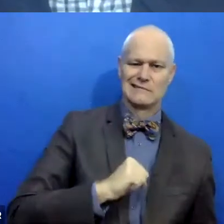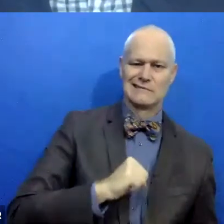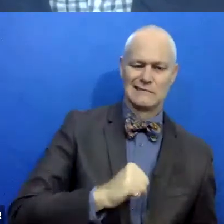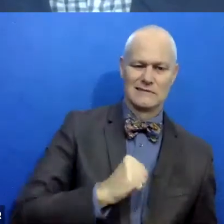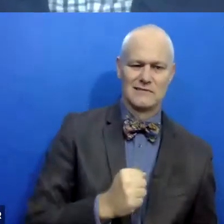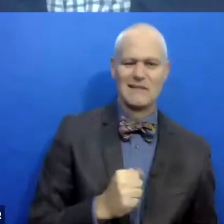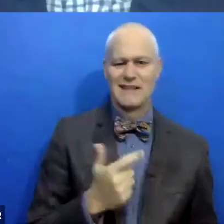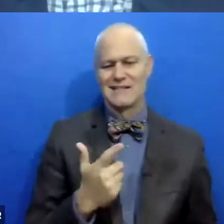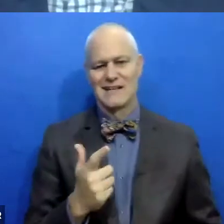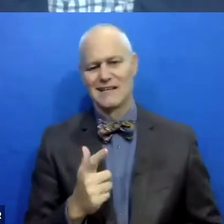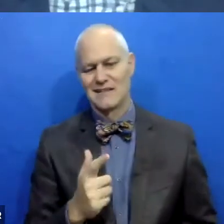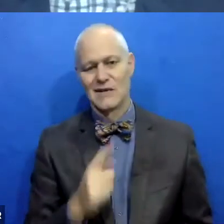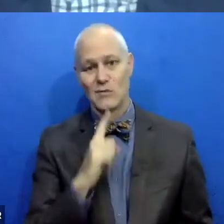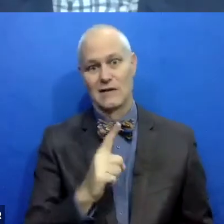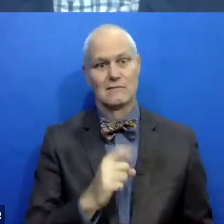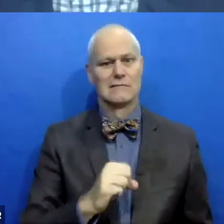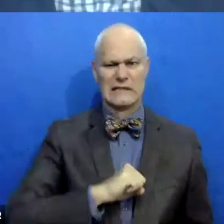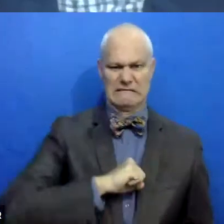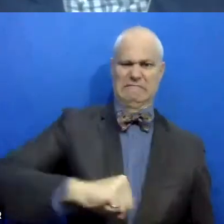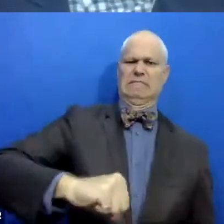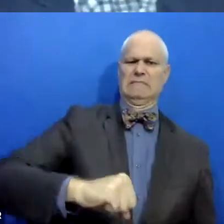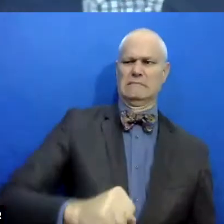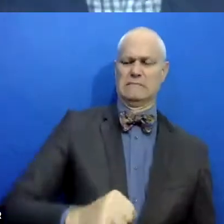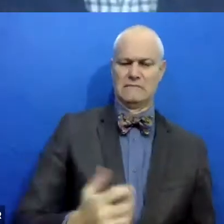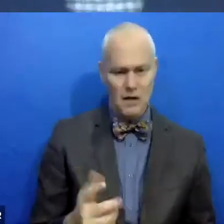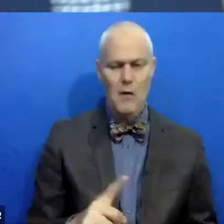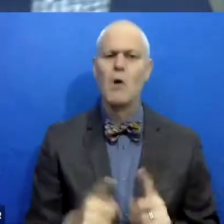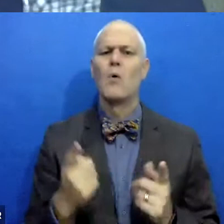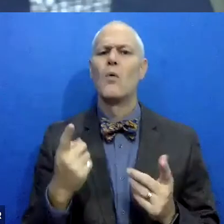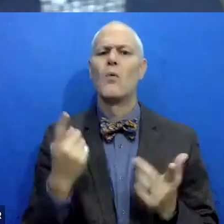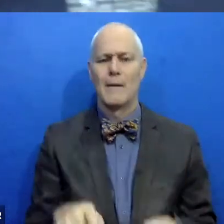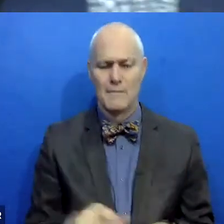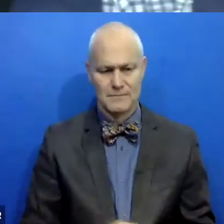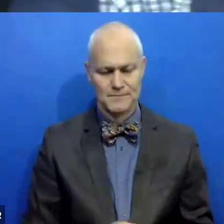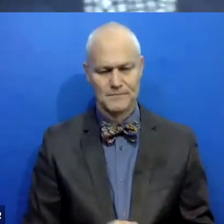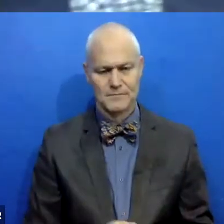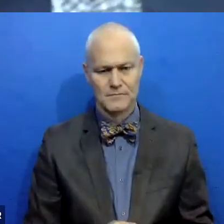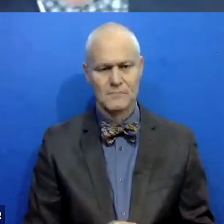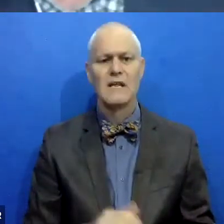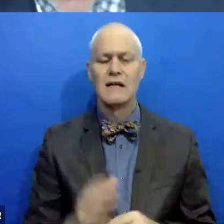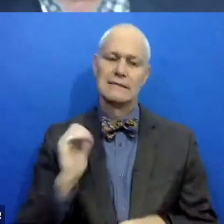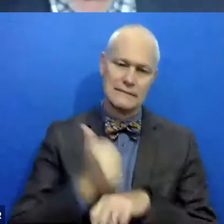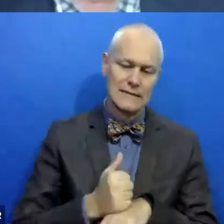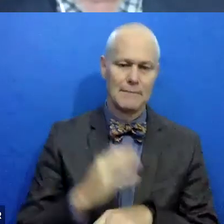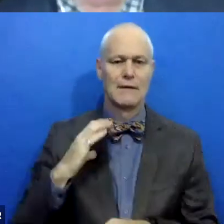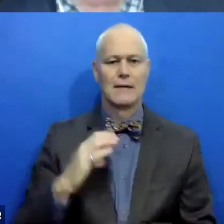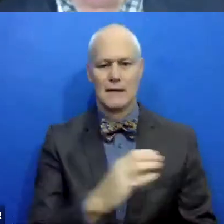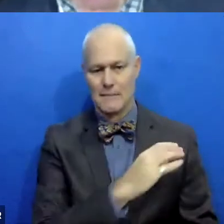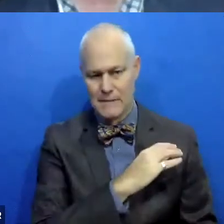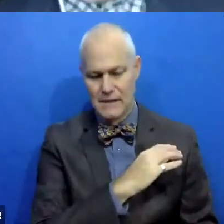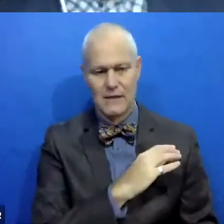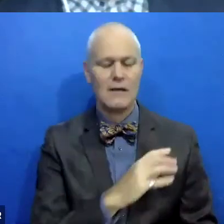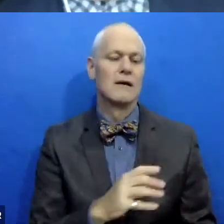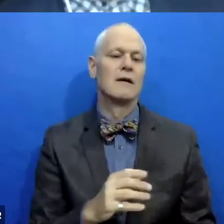understatement. They were reluctant. Um, but what happened is that there was a, a committee formed, uh, included, uh,